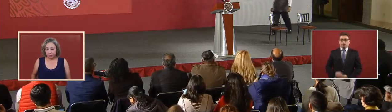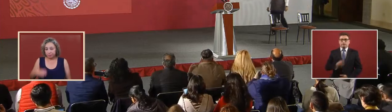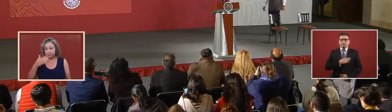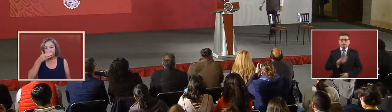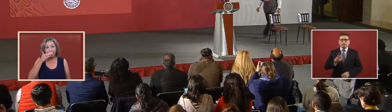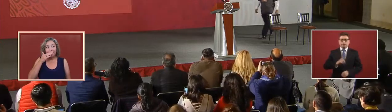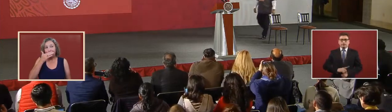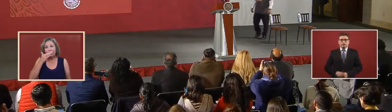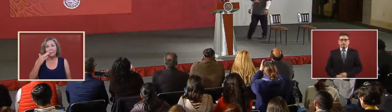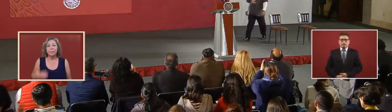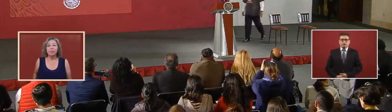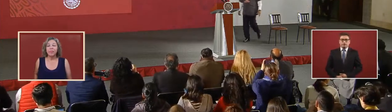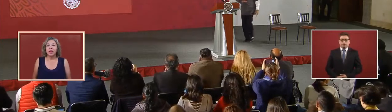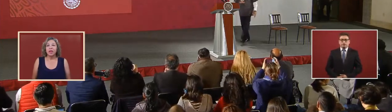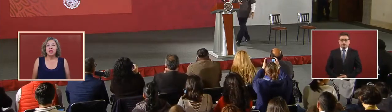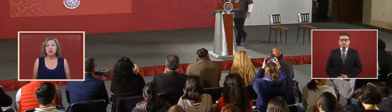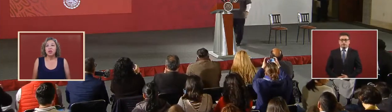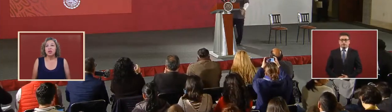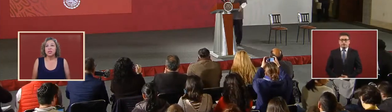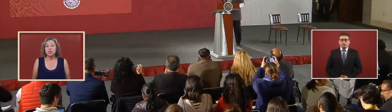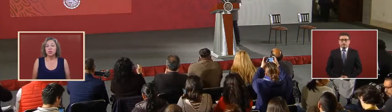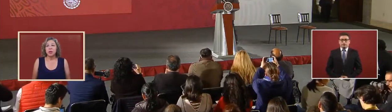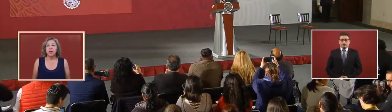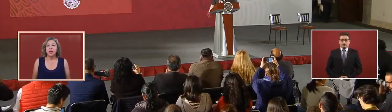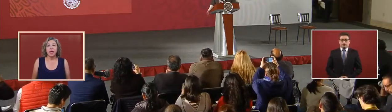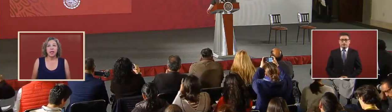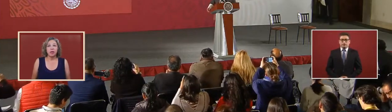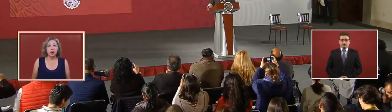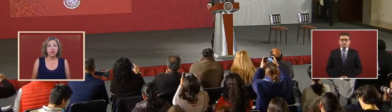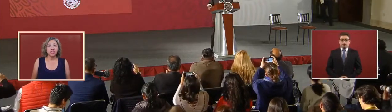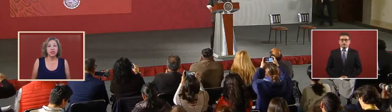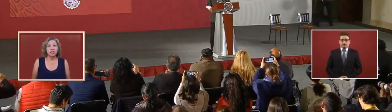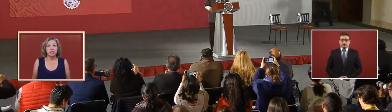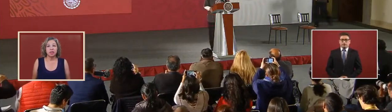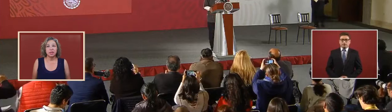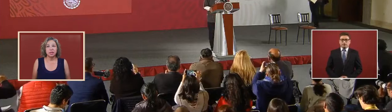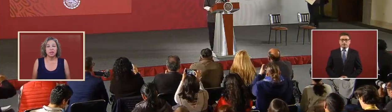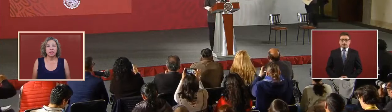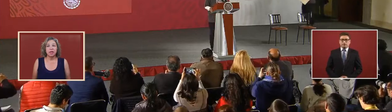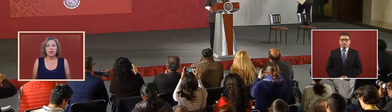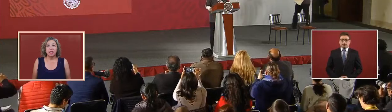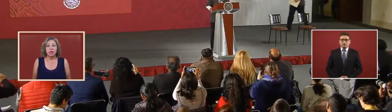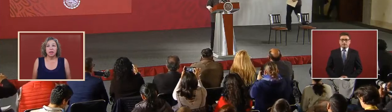morning you can notice he's wearing a gray shirt